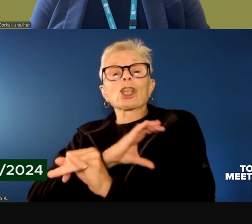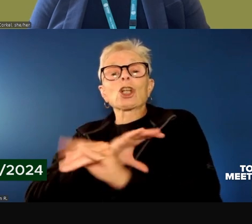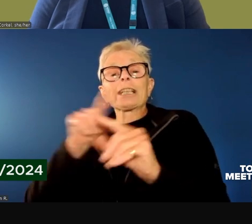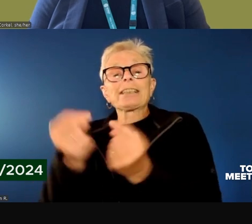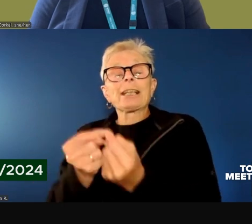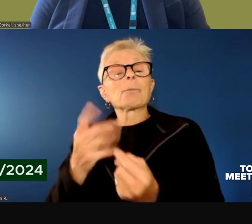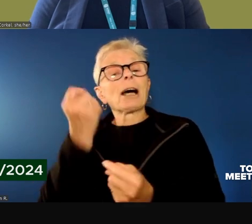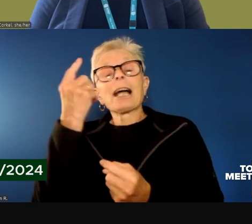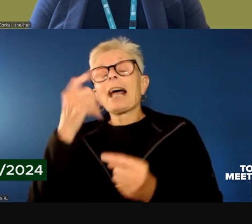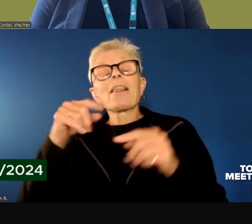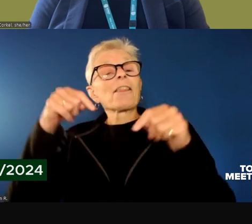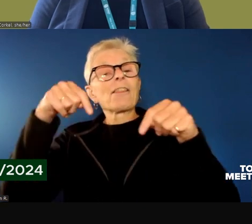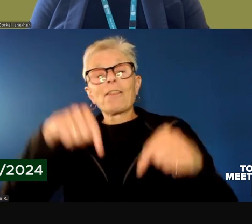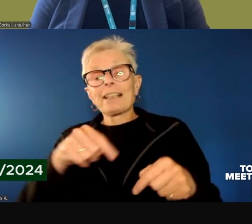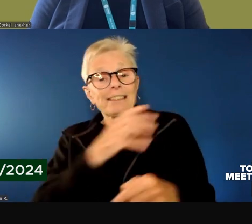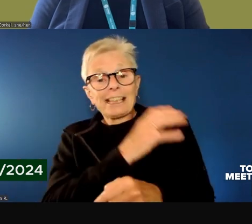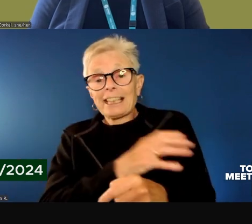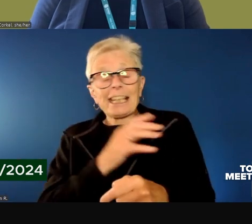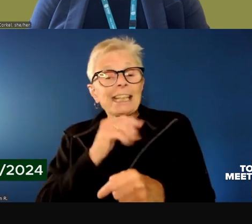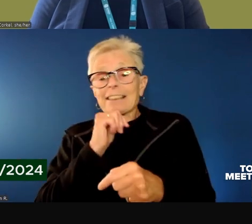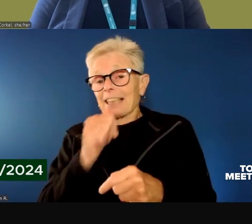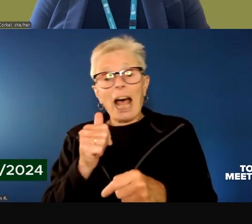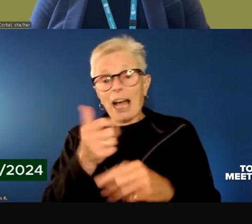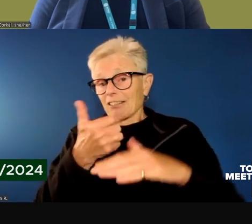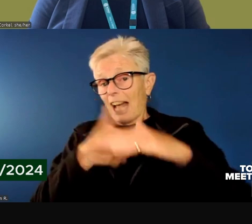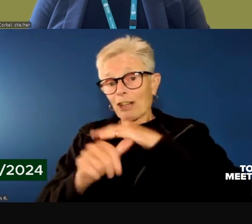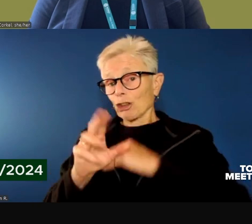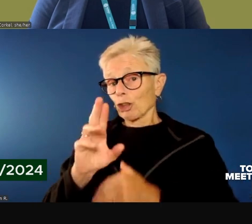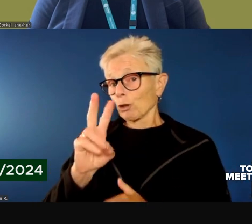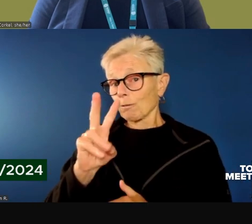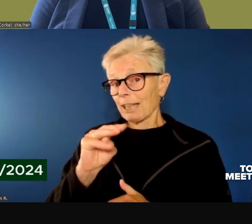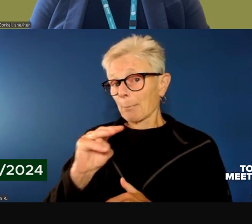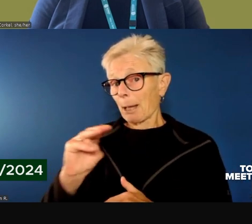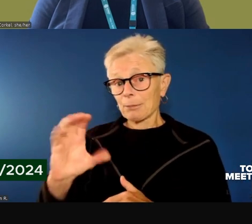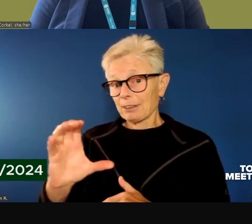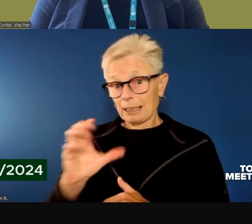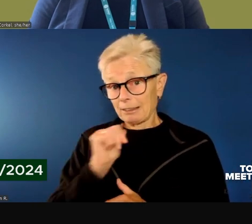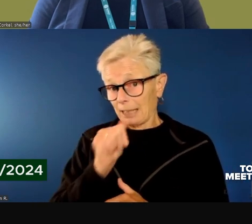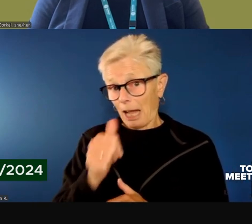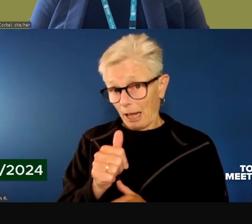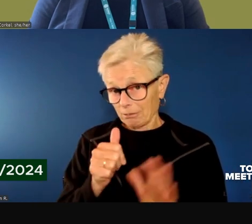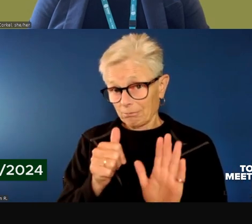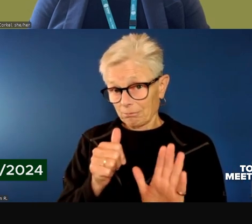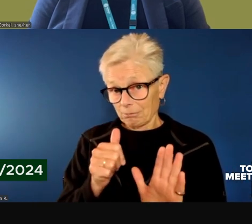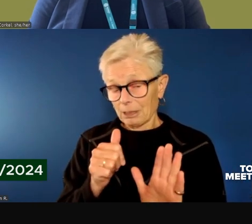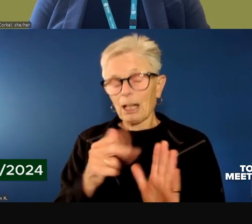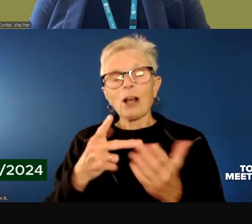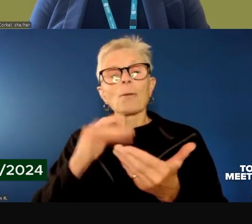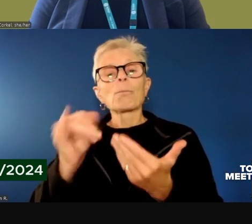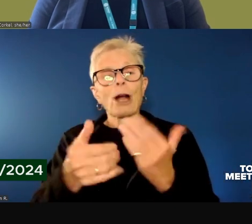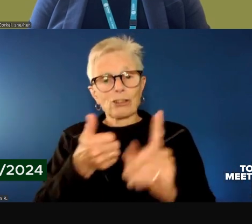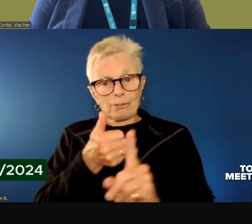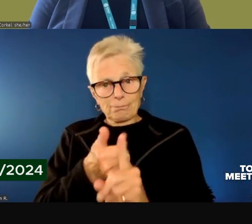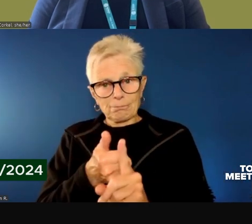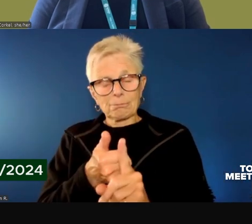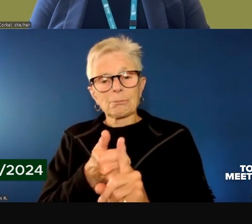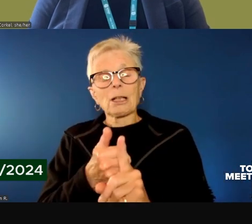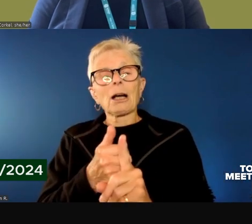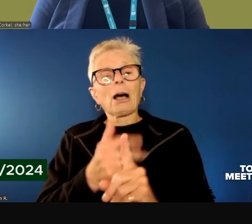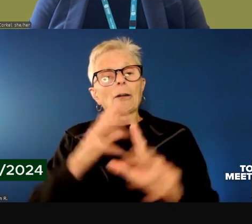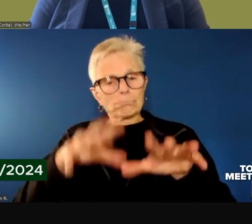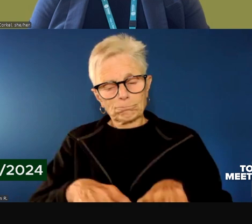is not a UVM Medical Center clinical operation. The project has taken